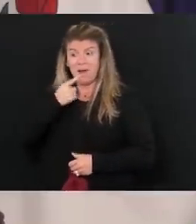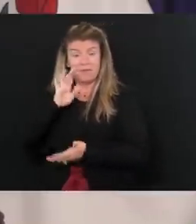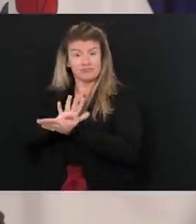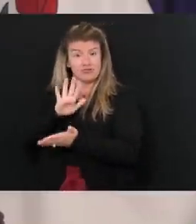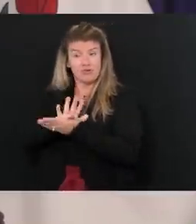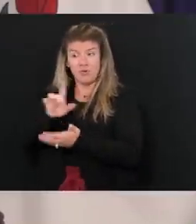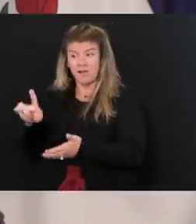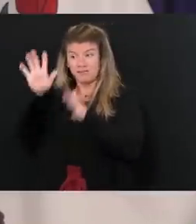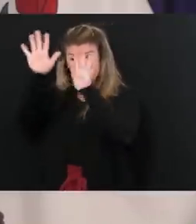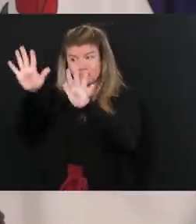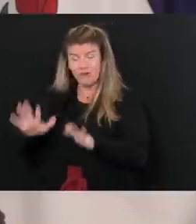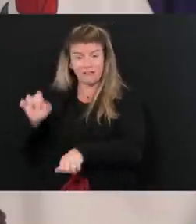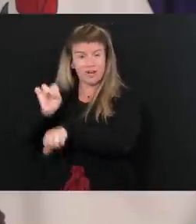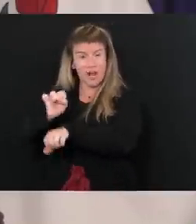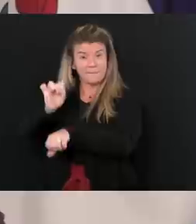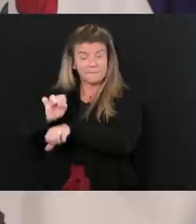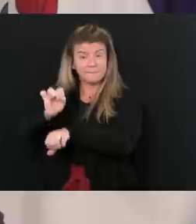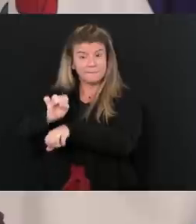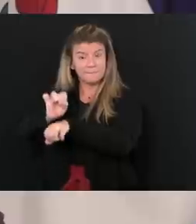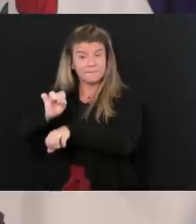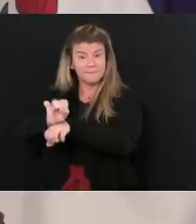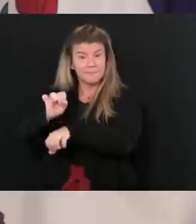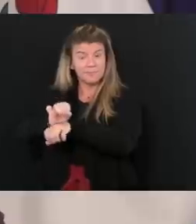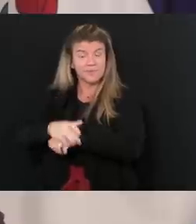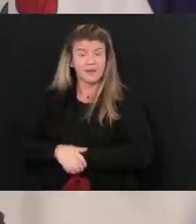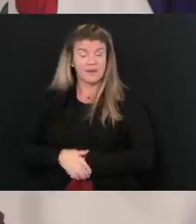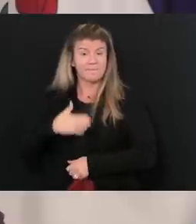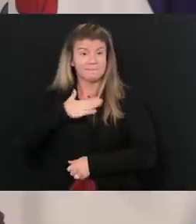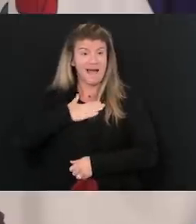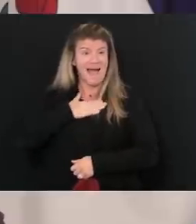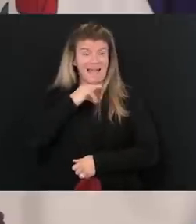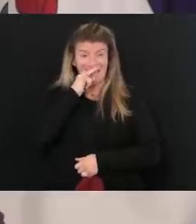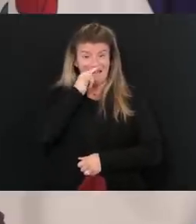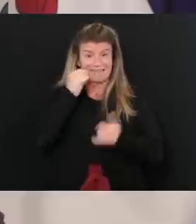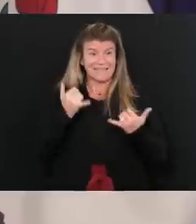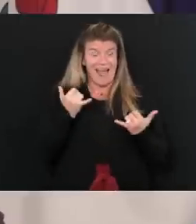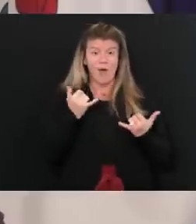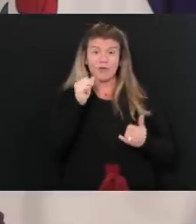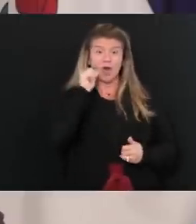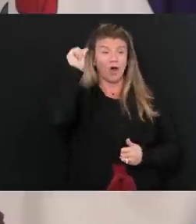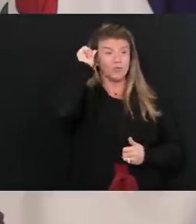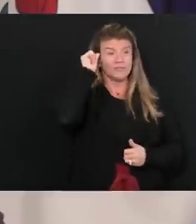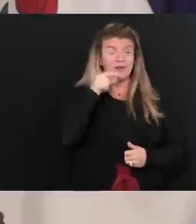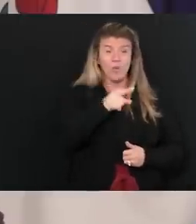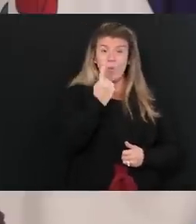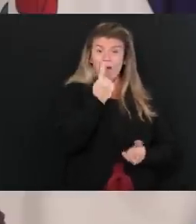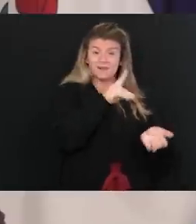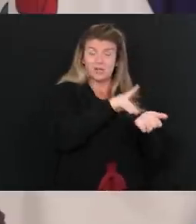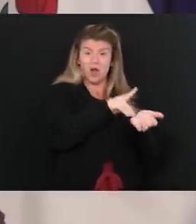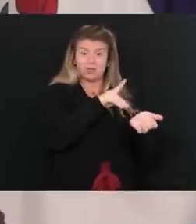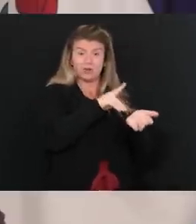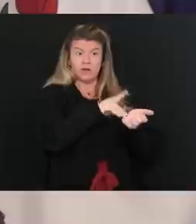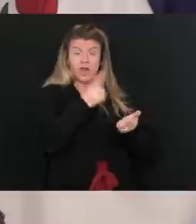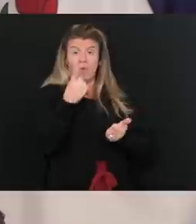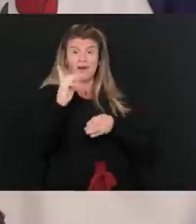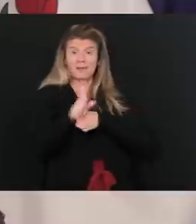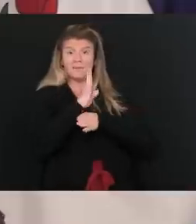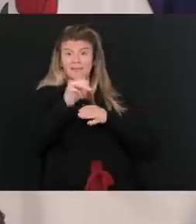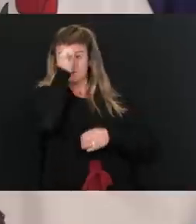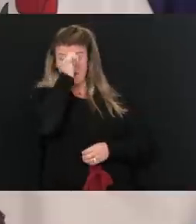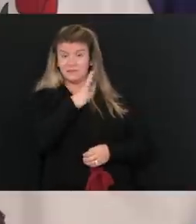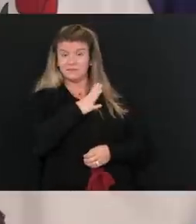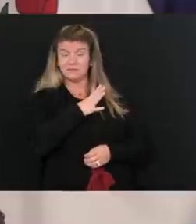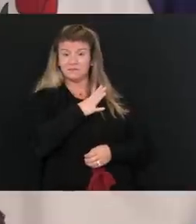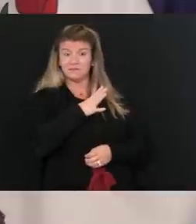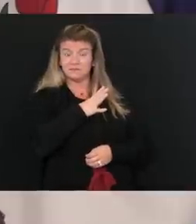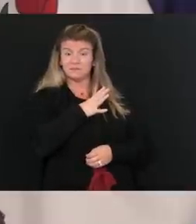been great. My kids, you know, one of them went on to be a doctor. The other one went on to be a really successful business guy. And so,